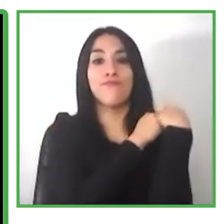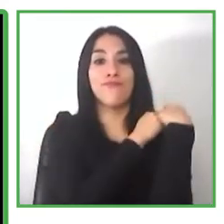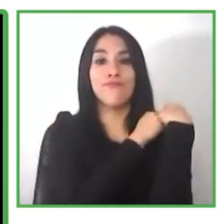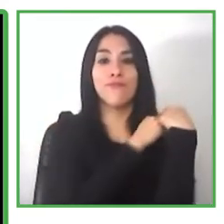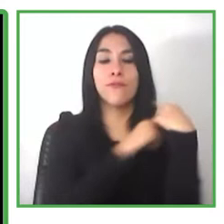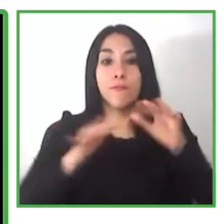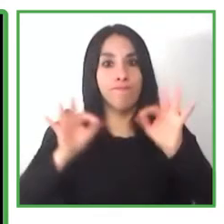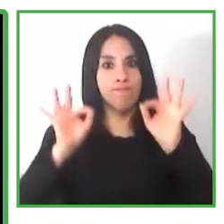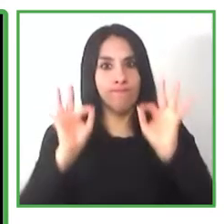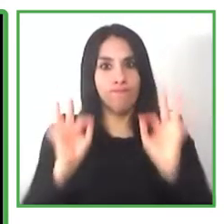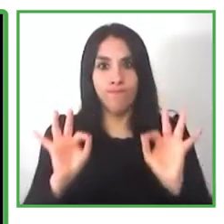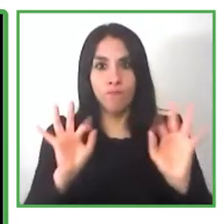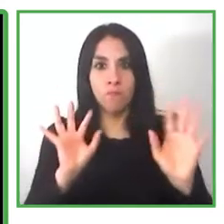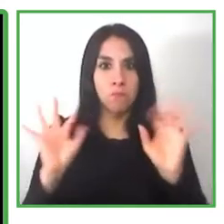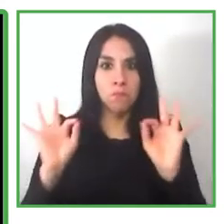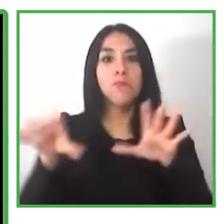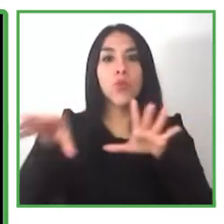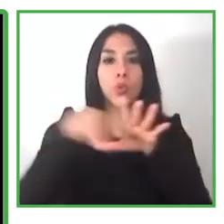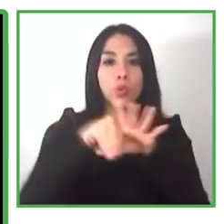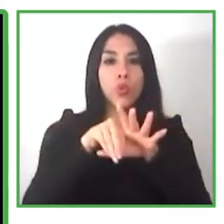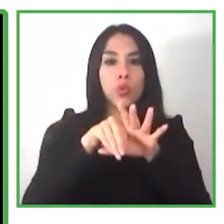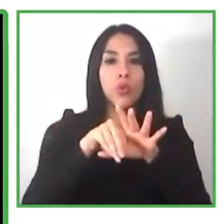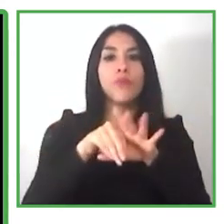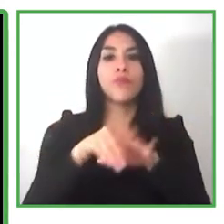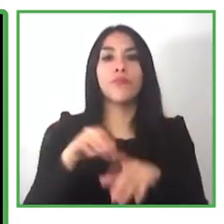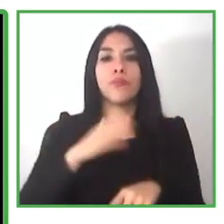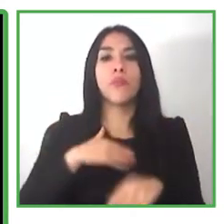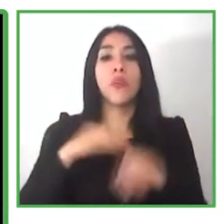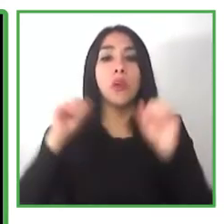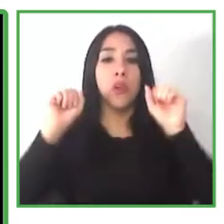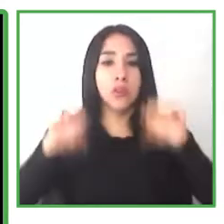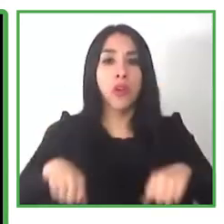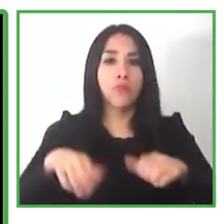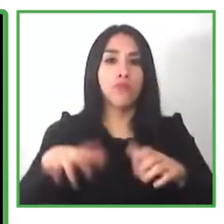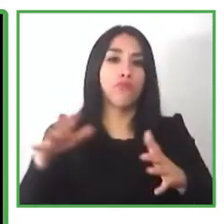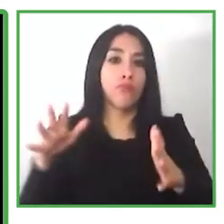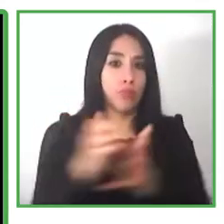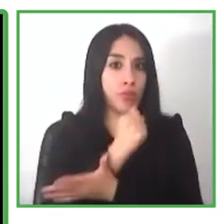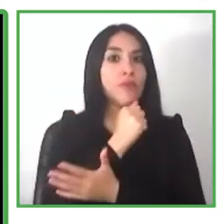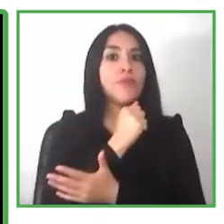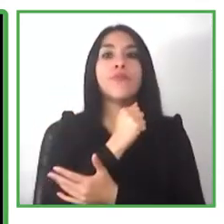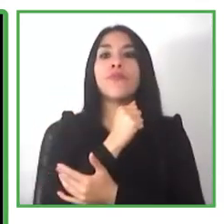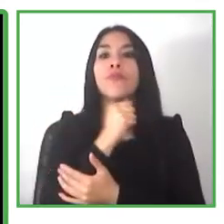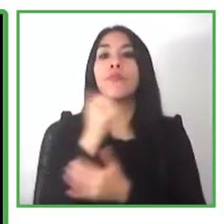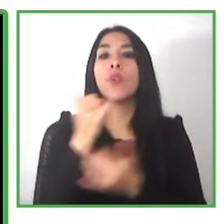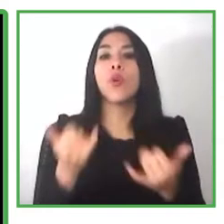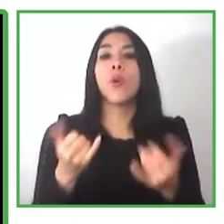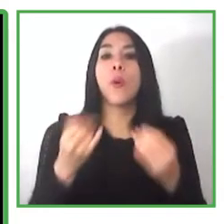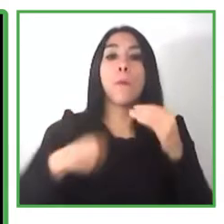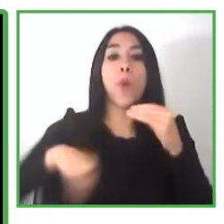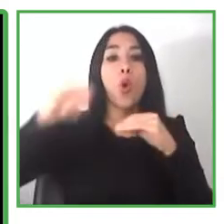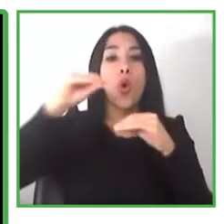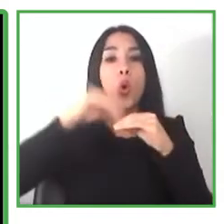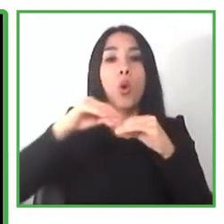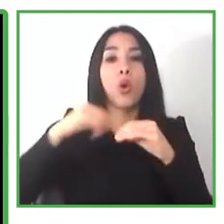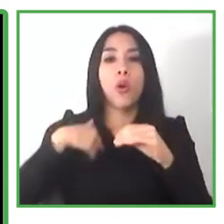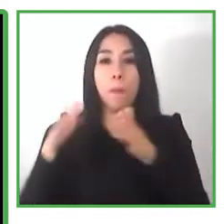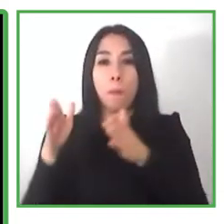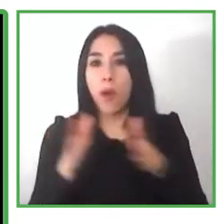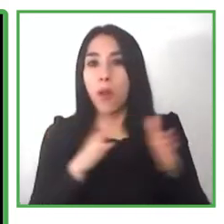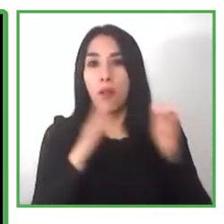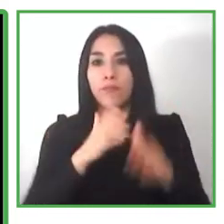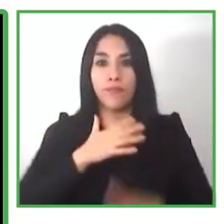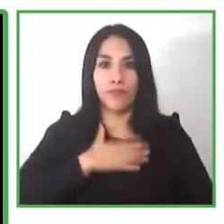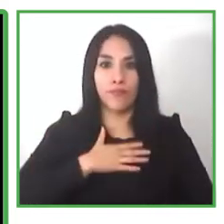more of a plan we are in the process of setting setting ourselves up